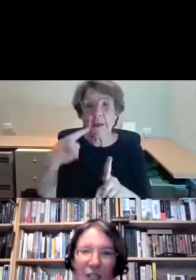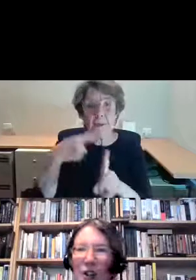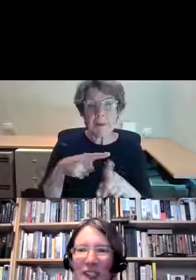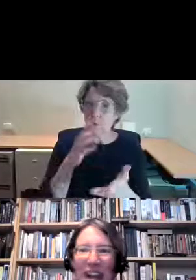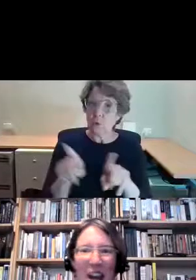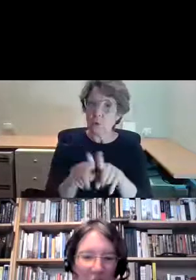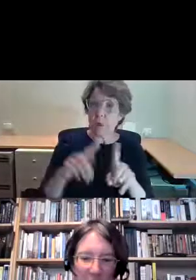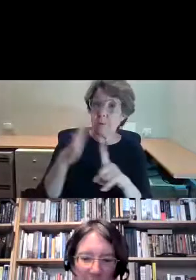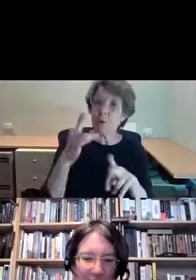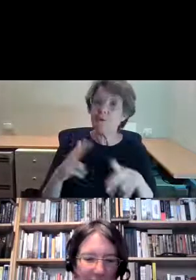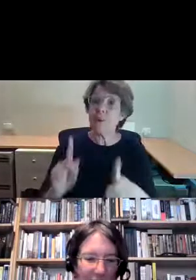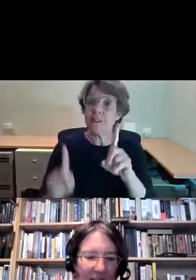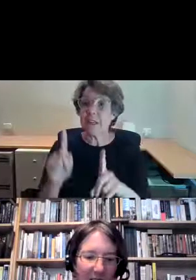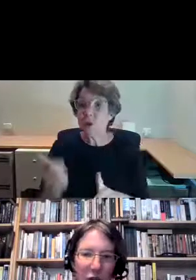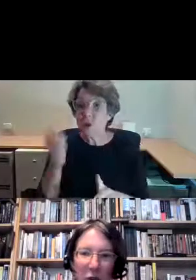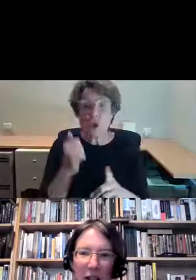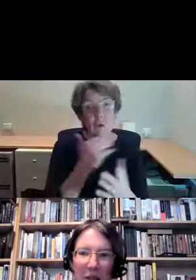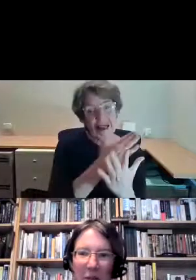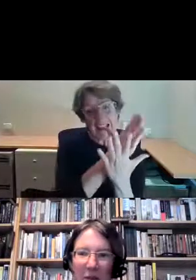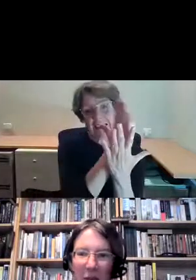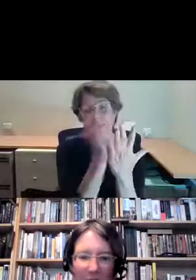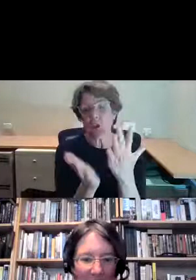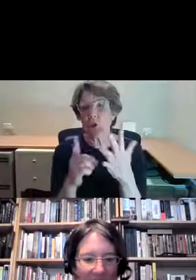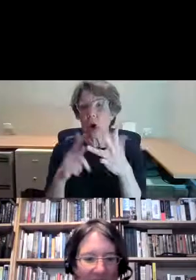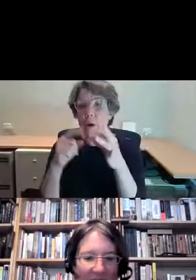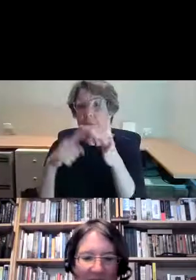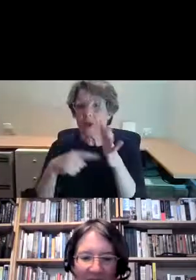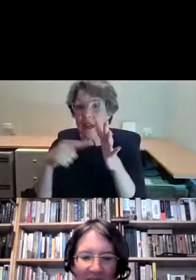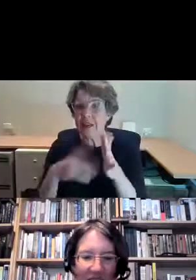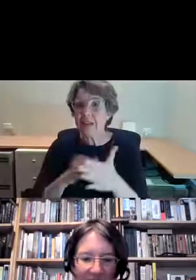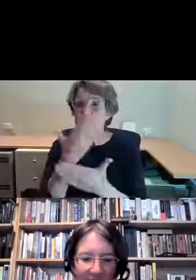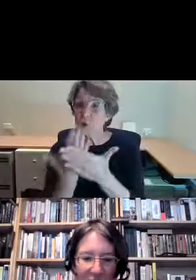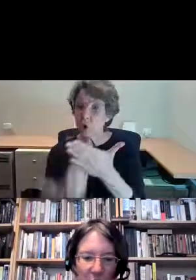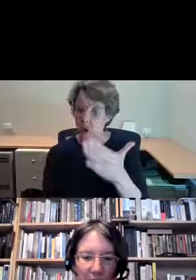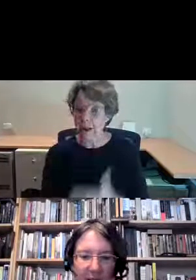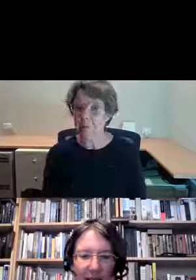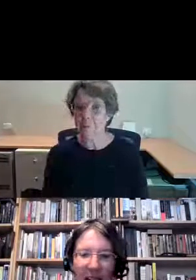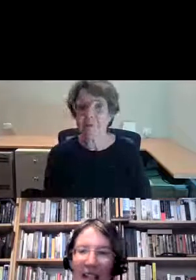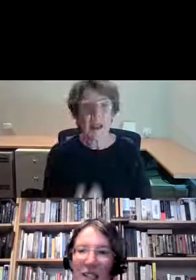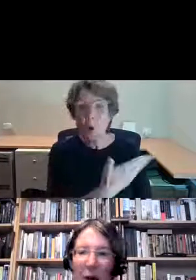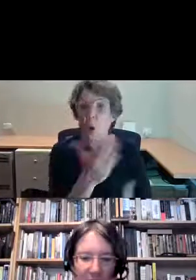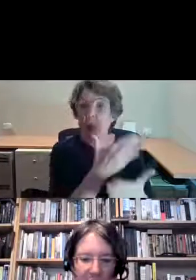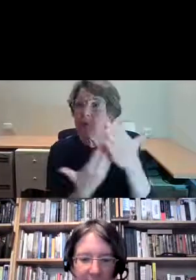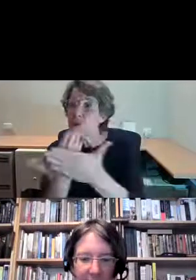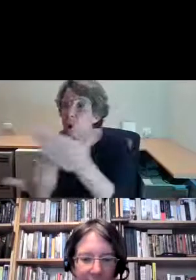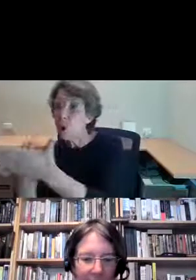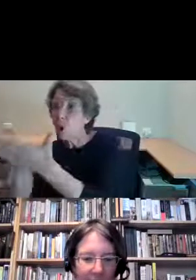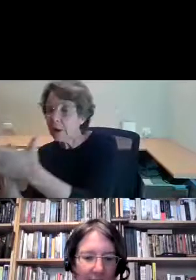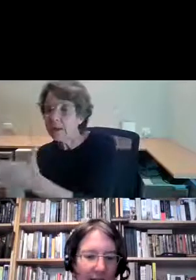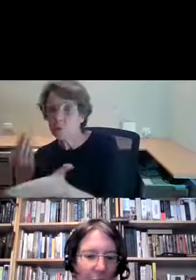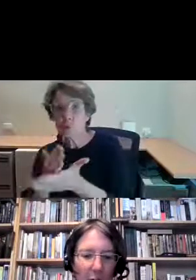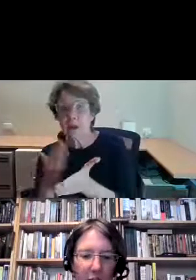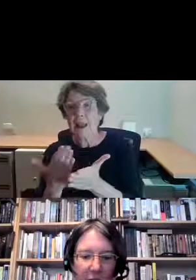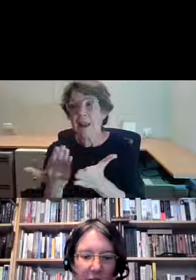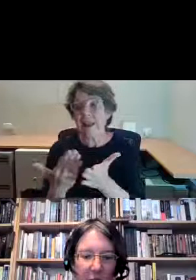She knows that every object has a story and these stories add to our understanding